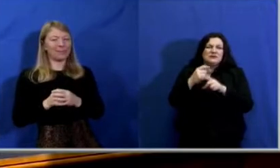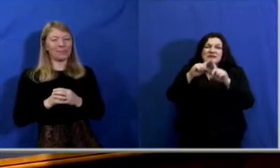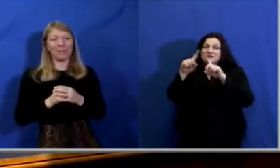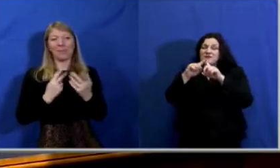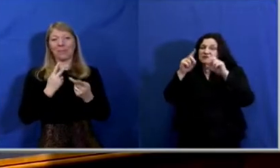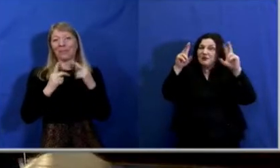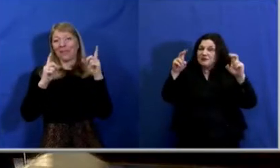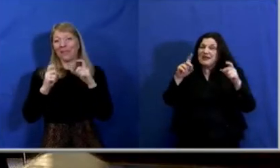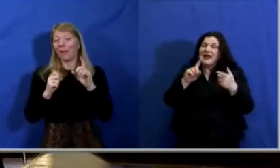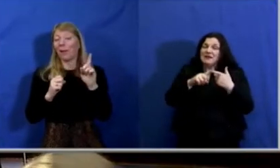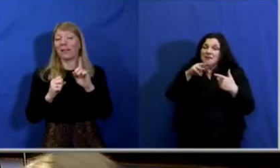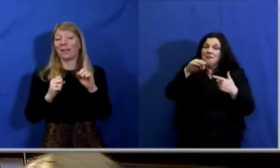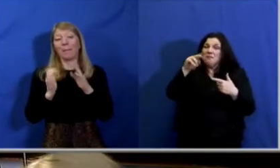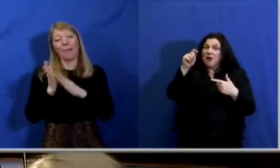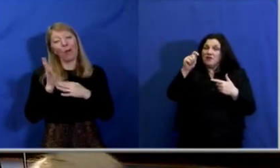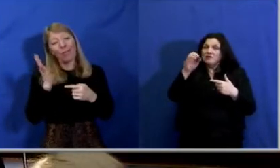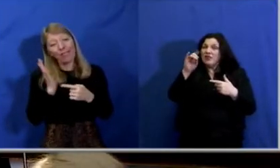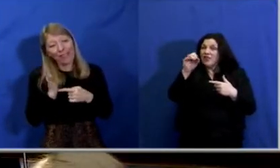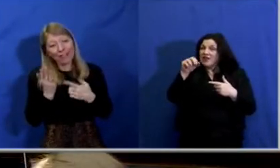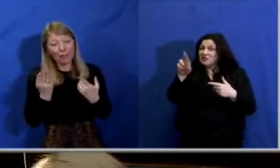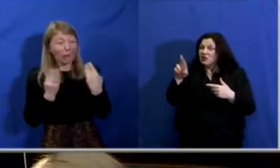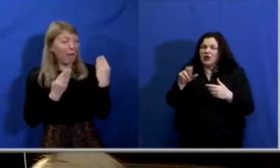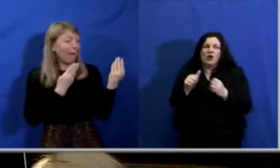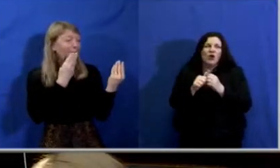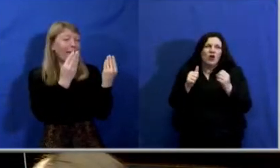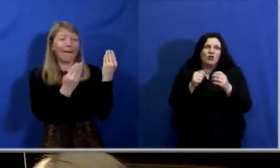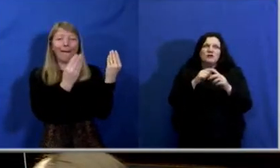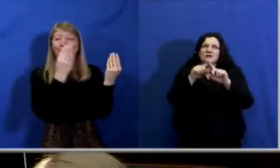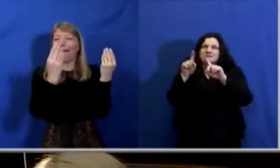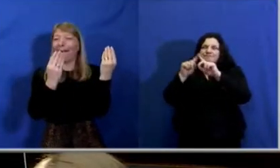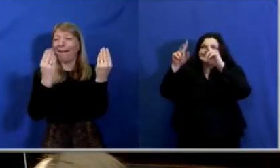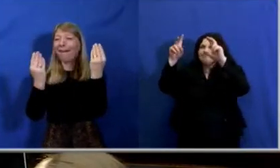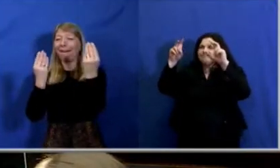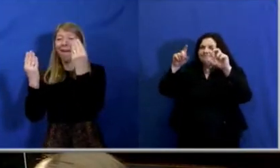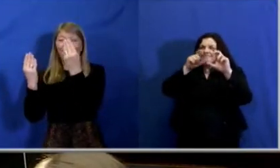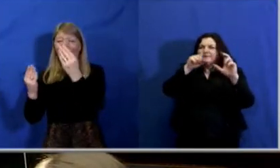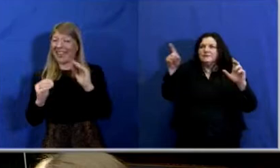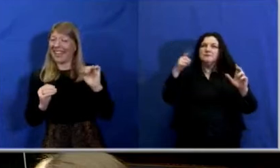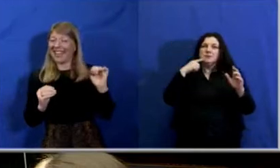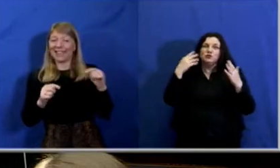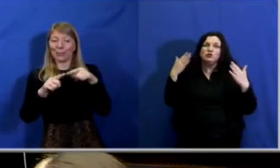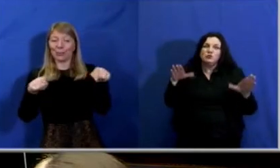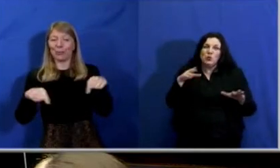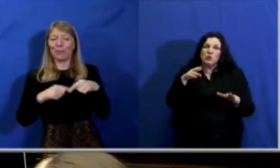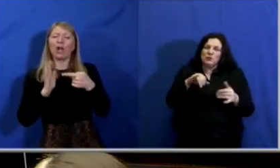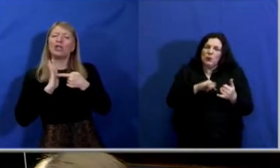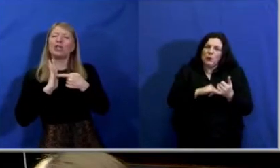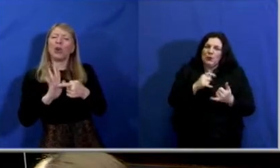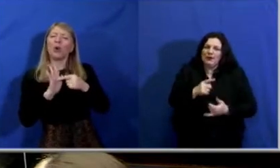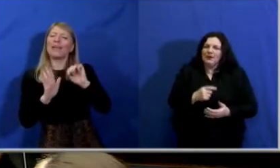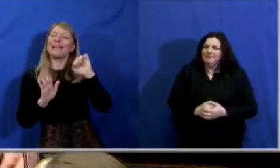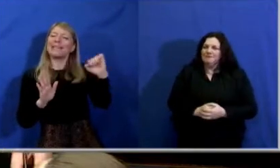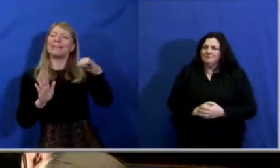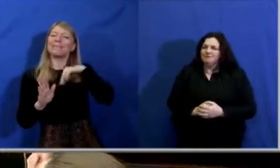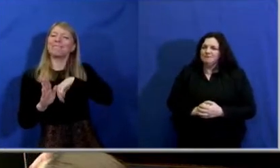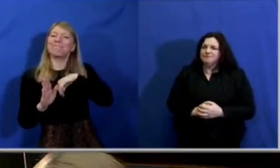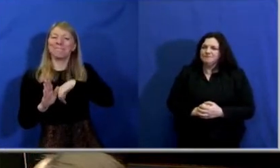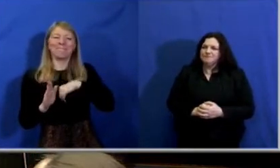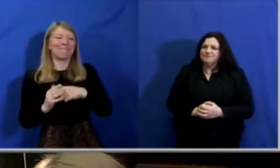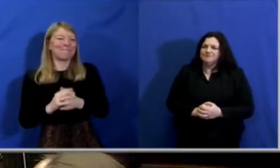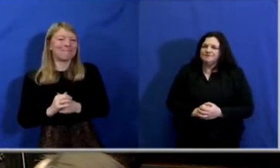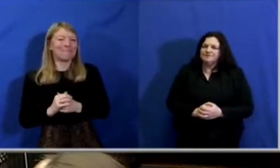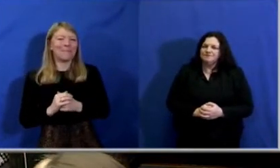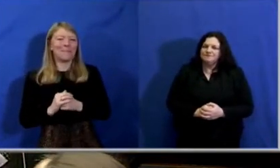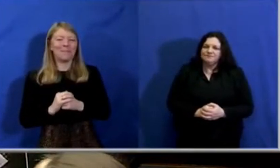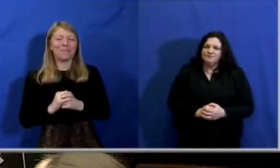and others. But it was a reflection of who he was. I always benefited from